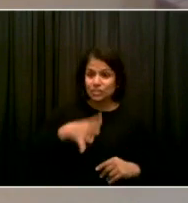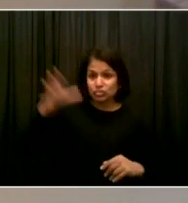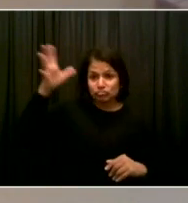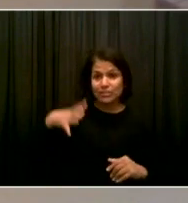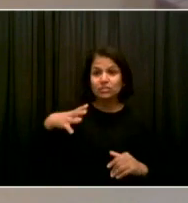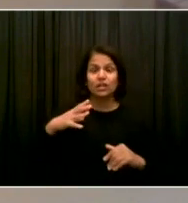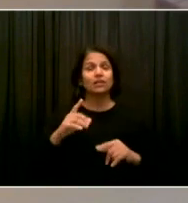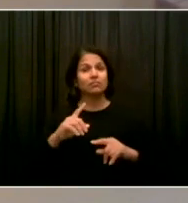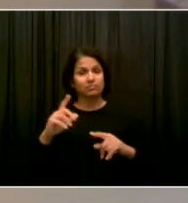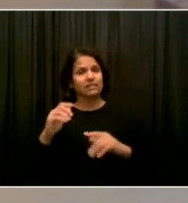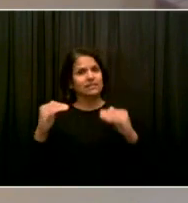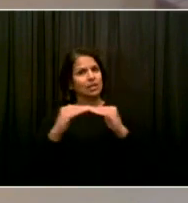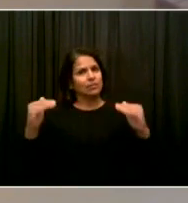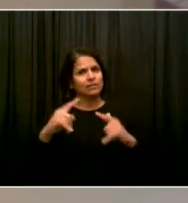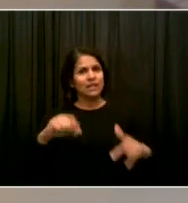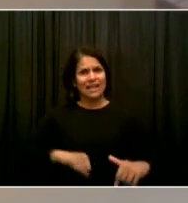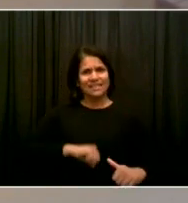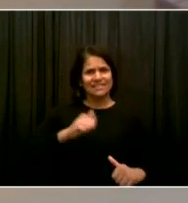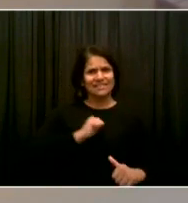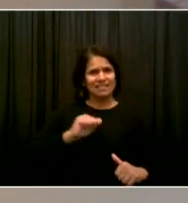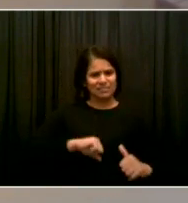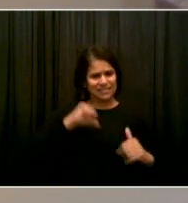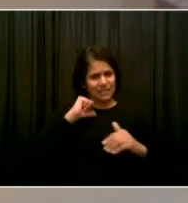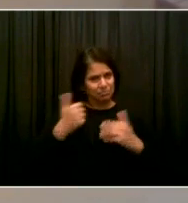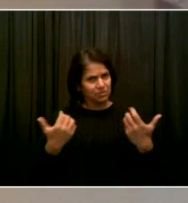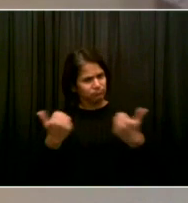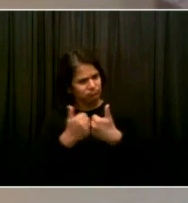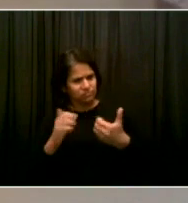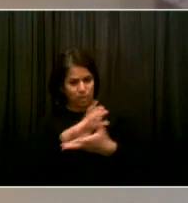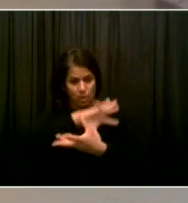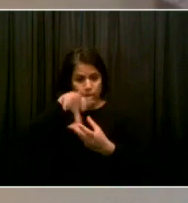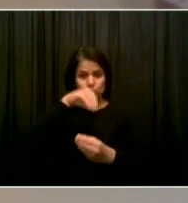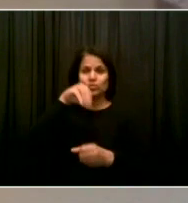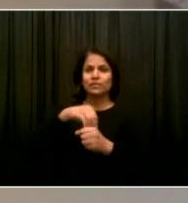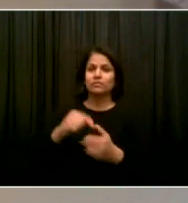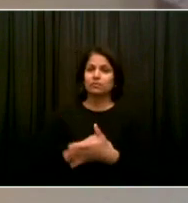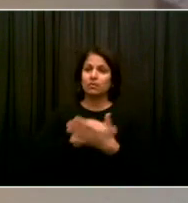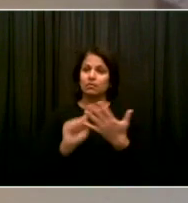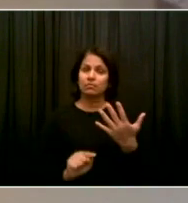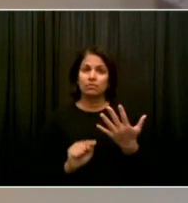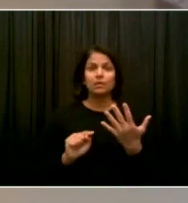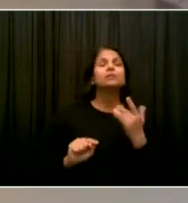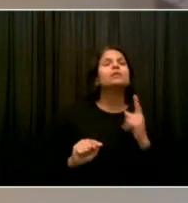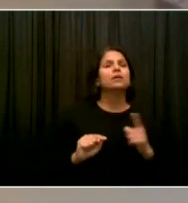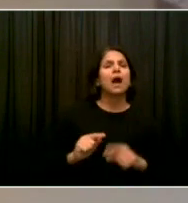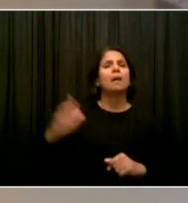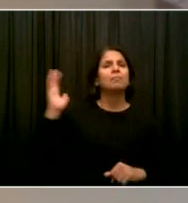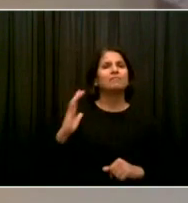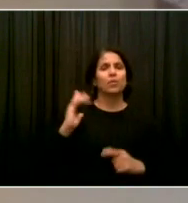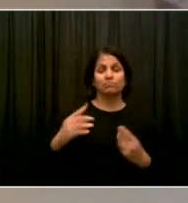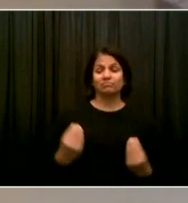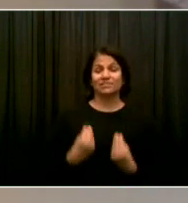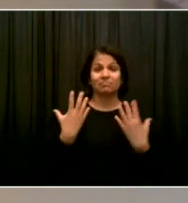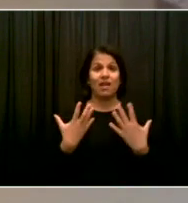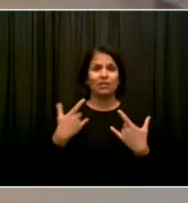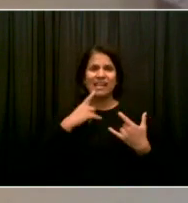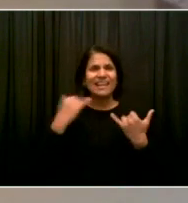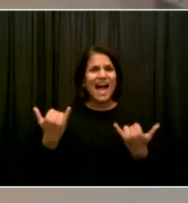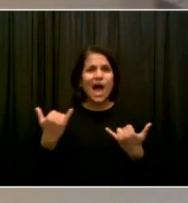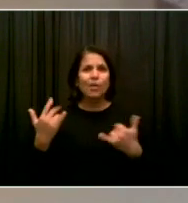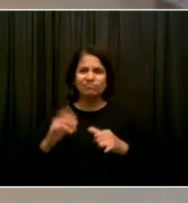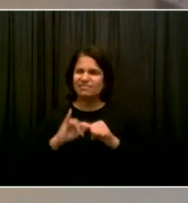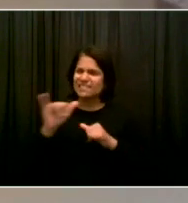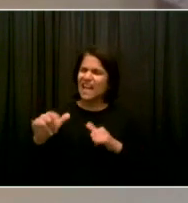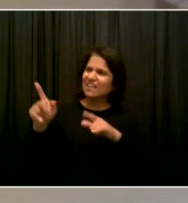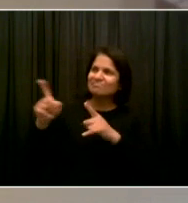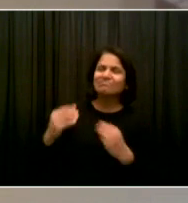They inspired me then and they inspire me today. So I thank Gloria for her support. I appreciate how she